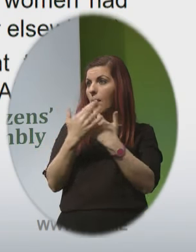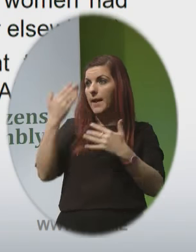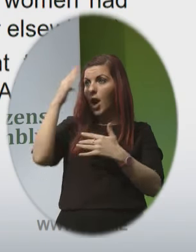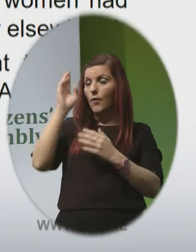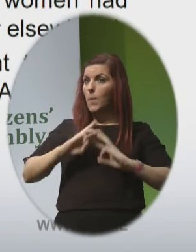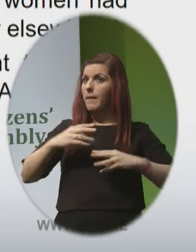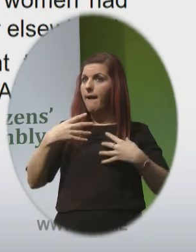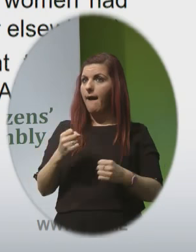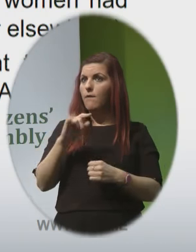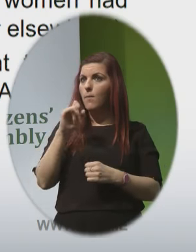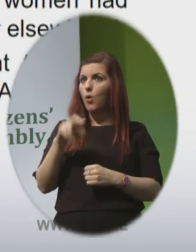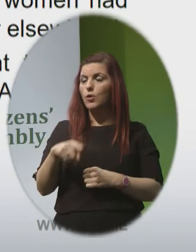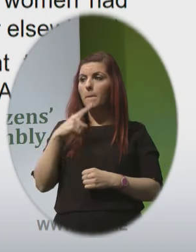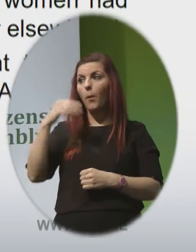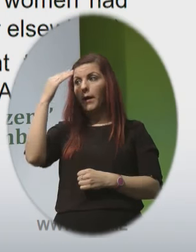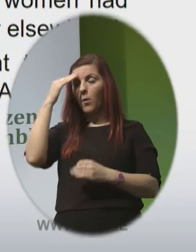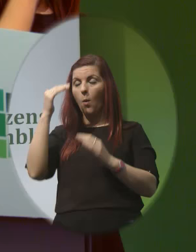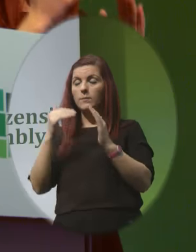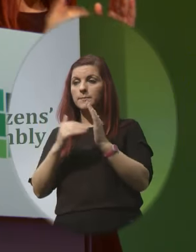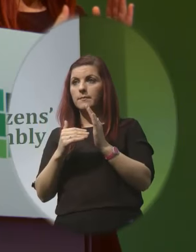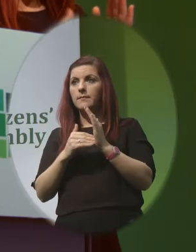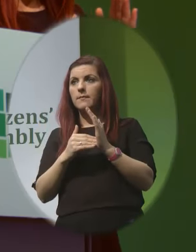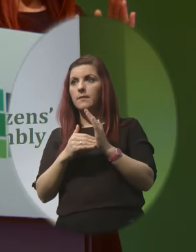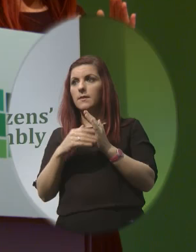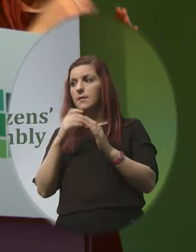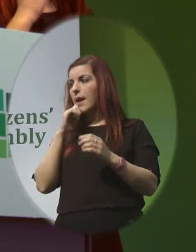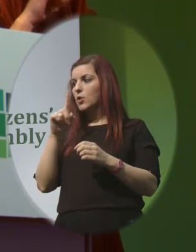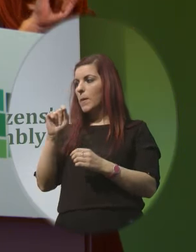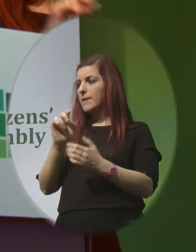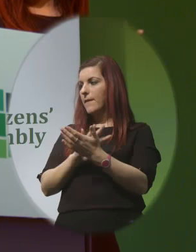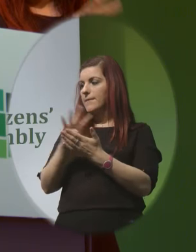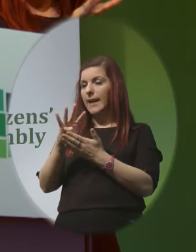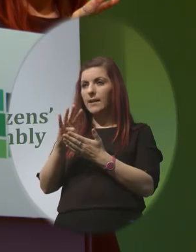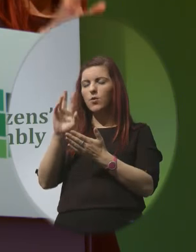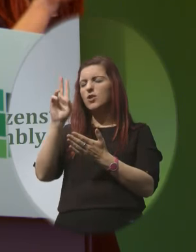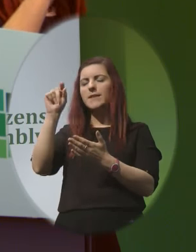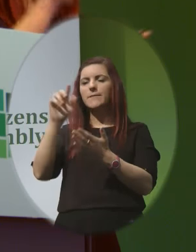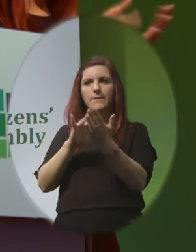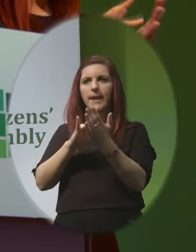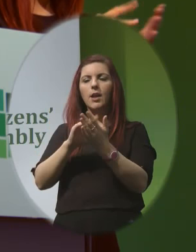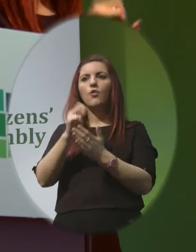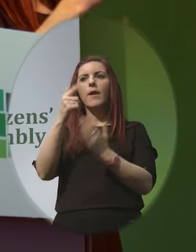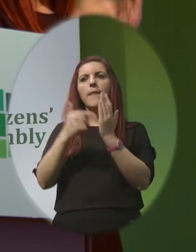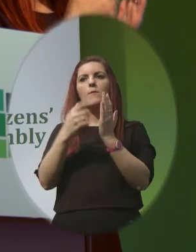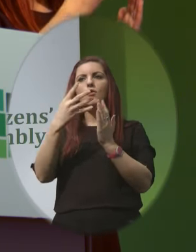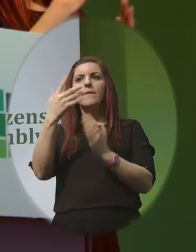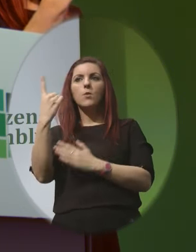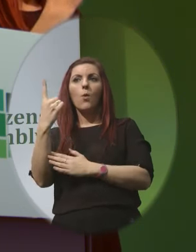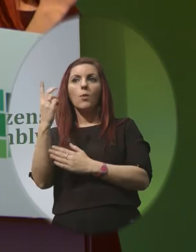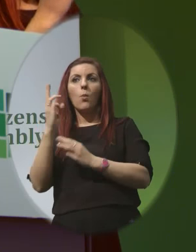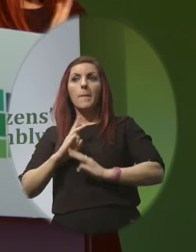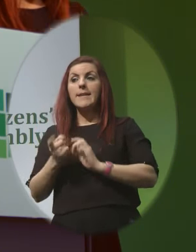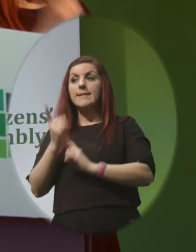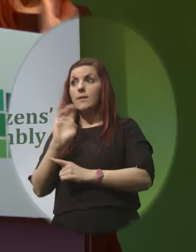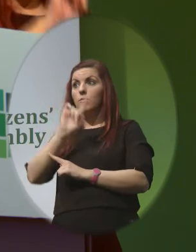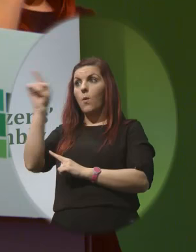have abortions what we do know is that in 2015 3,451 women gave Irish addresses